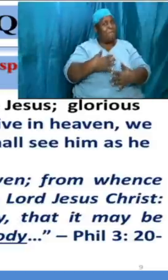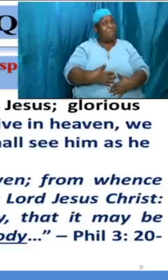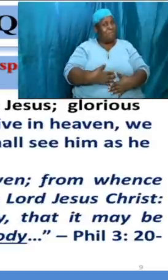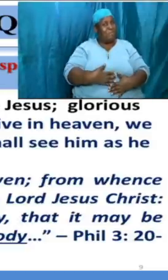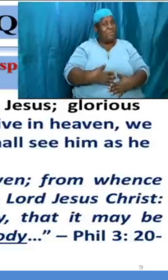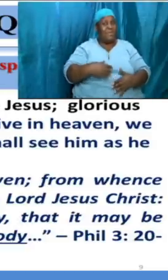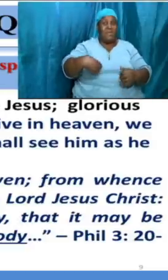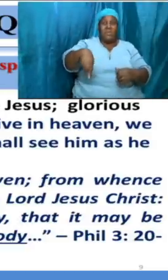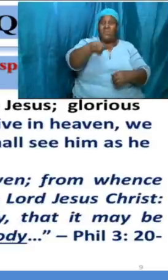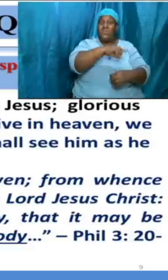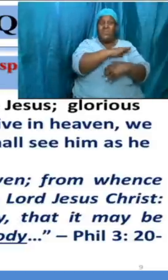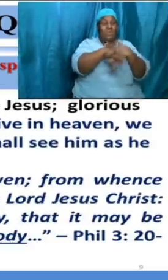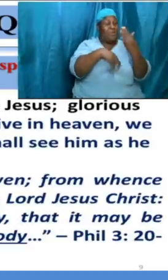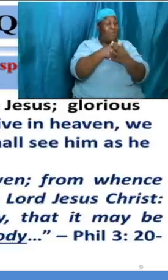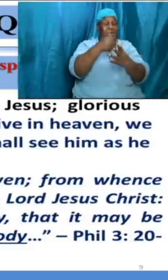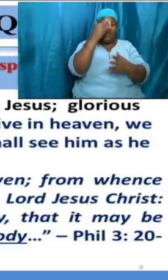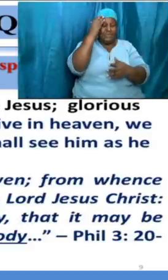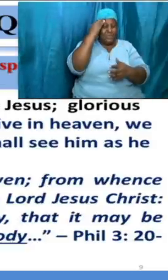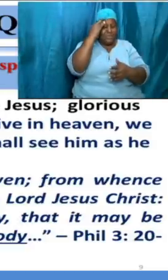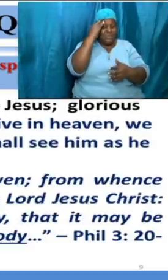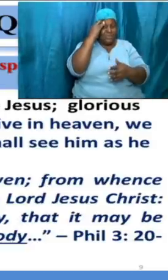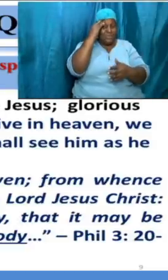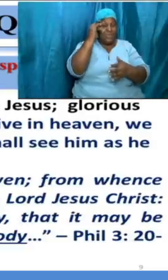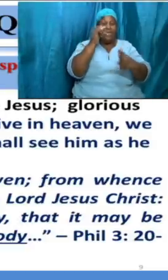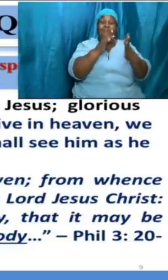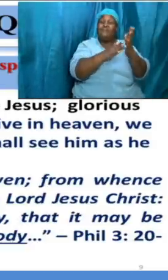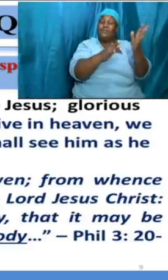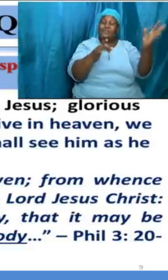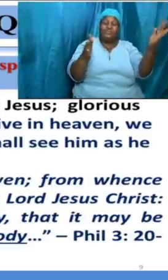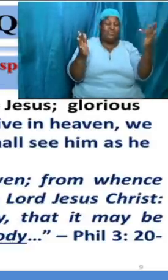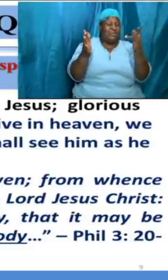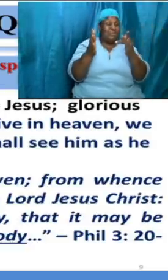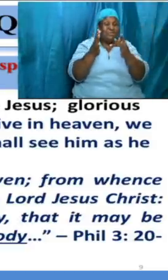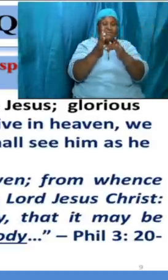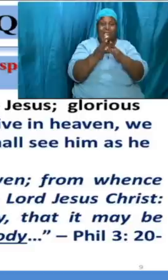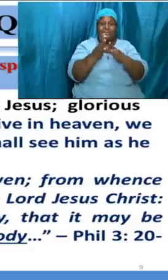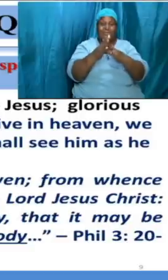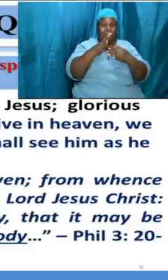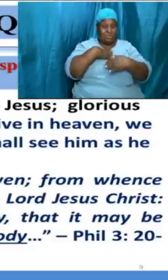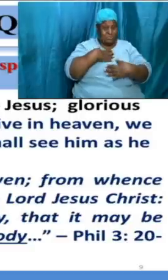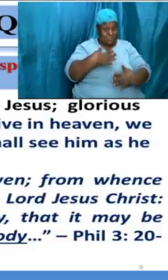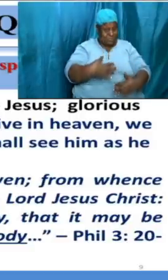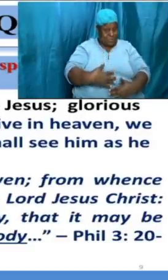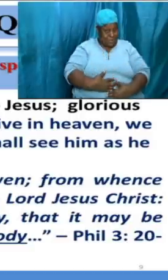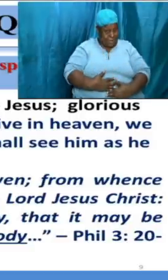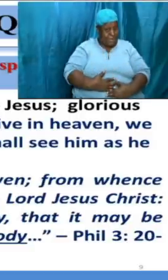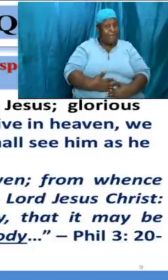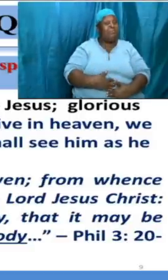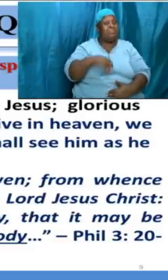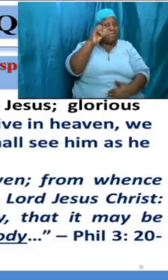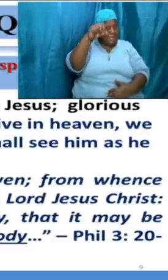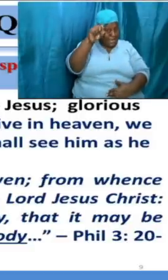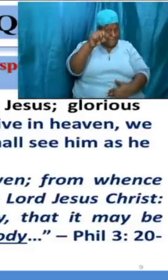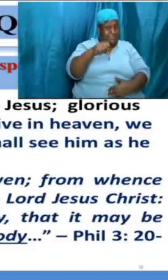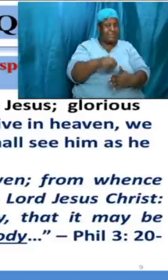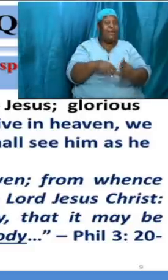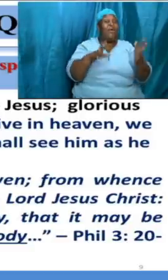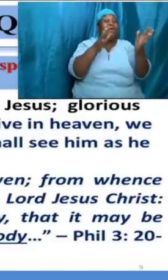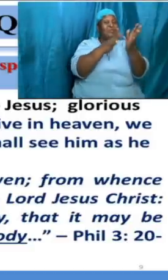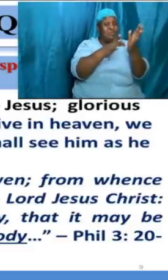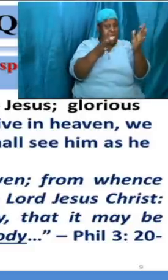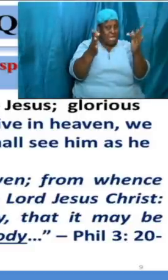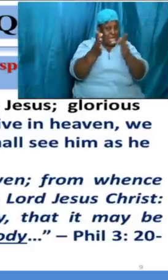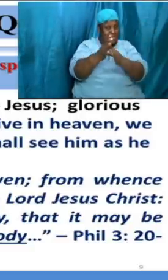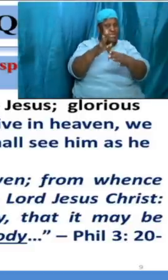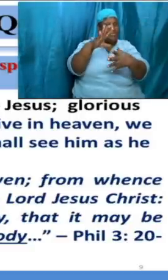that he was body yes he was